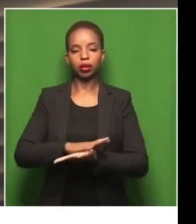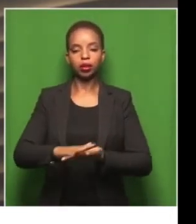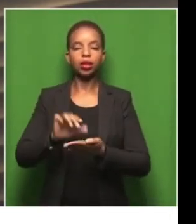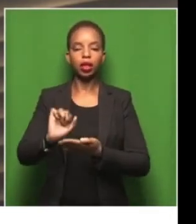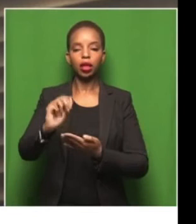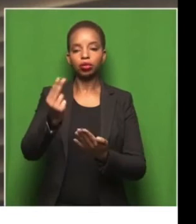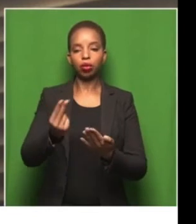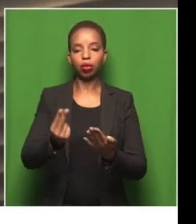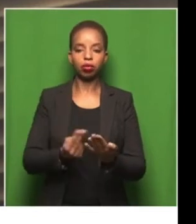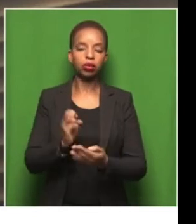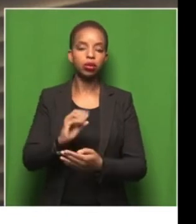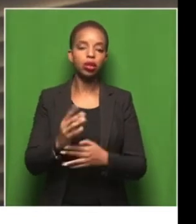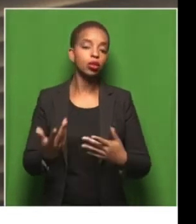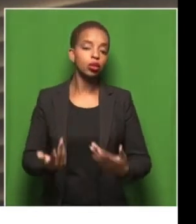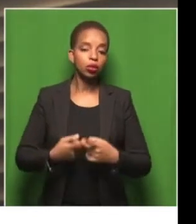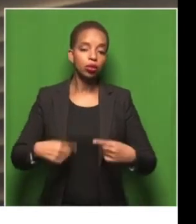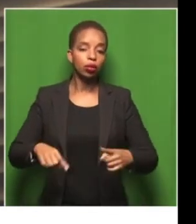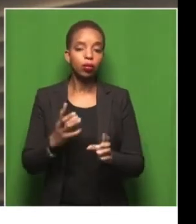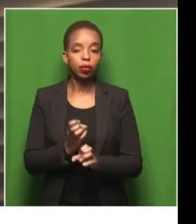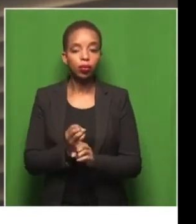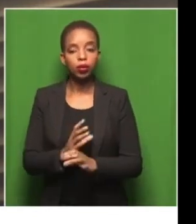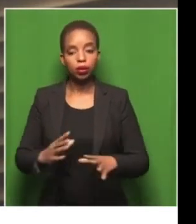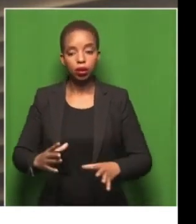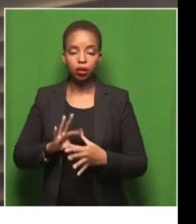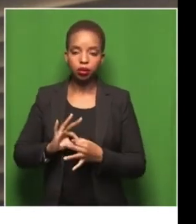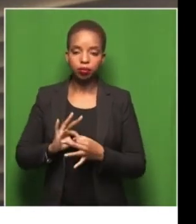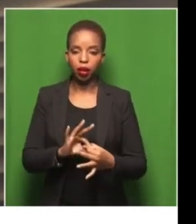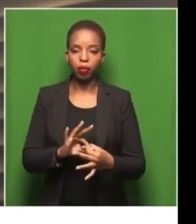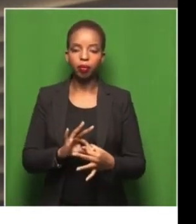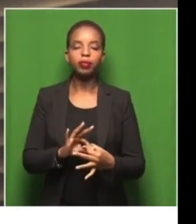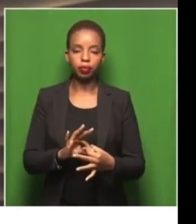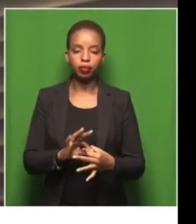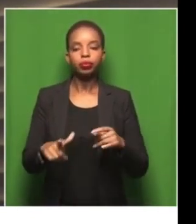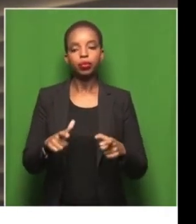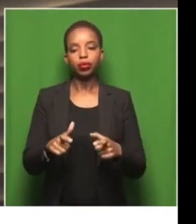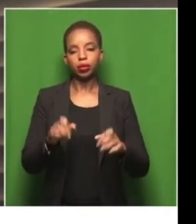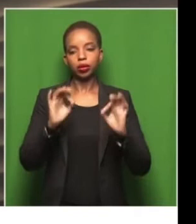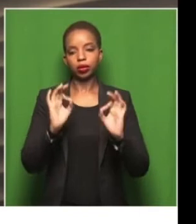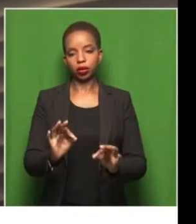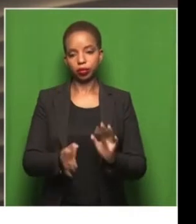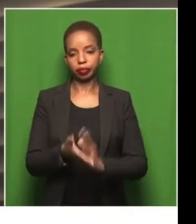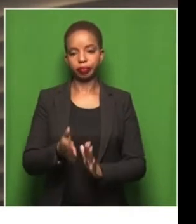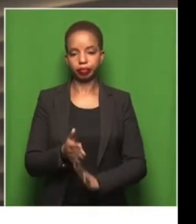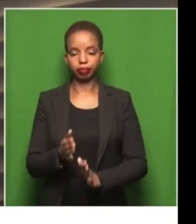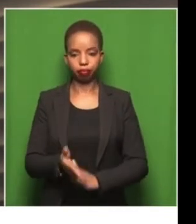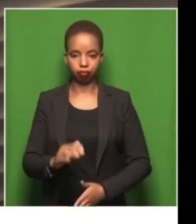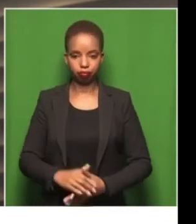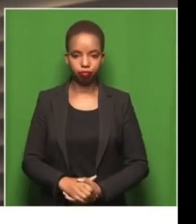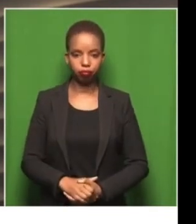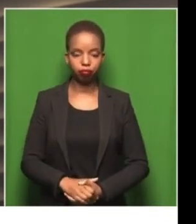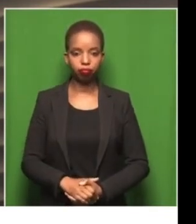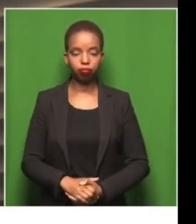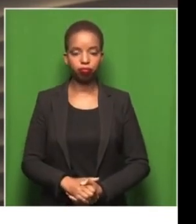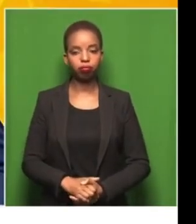we we started, we put our heart and soul into it and managed to produce that amount of pictures. OK, Nicola, let